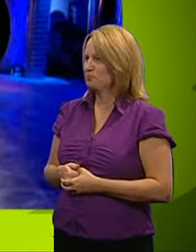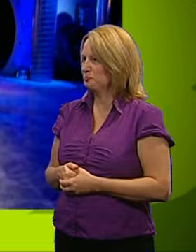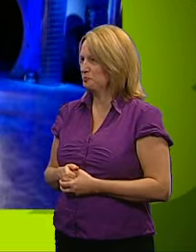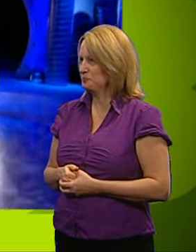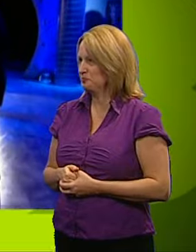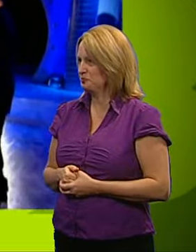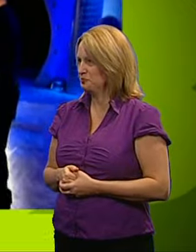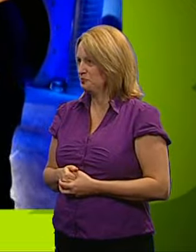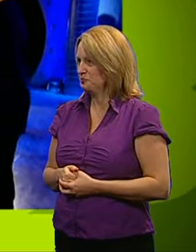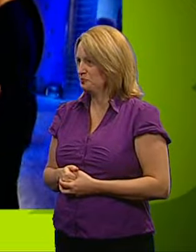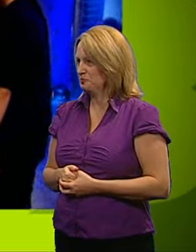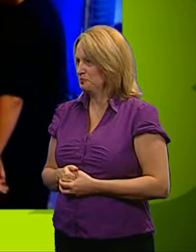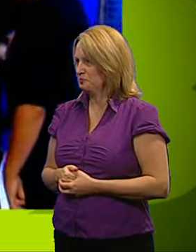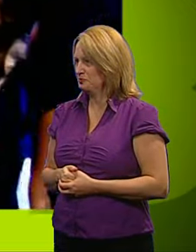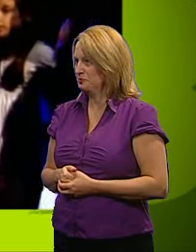Yeah.